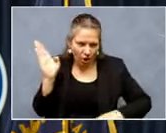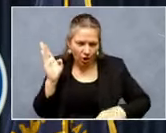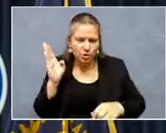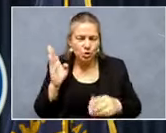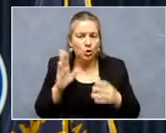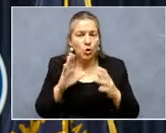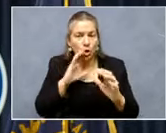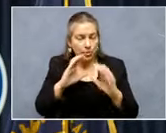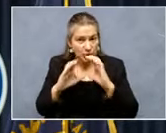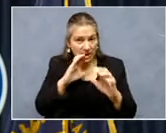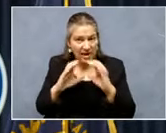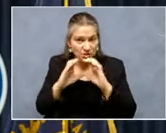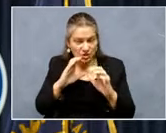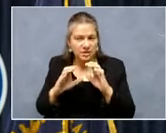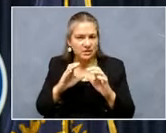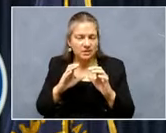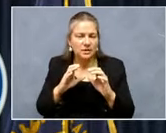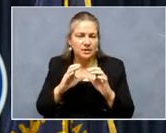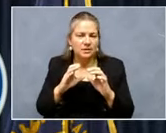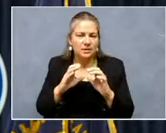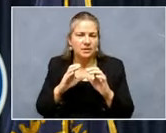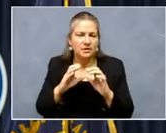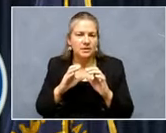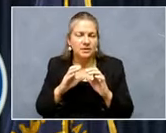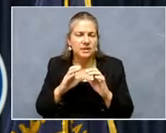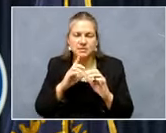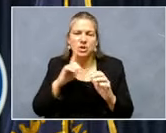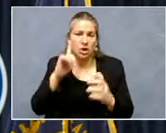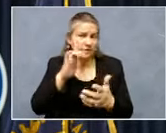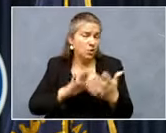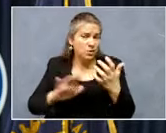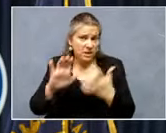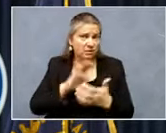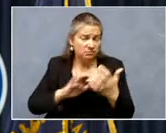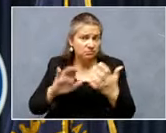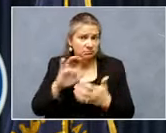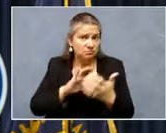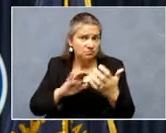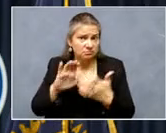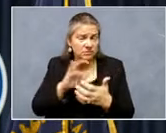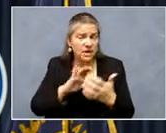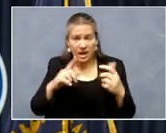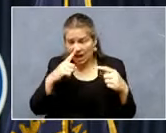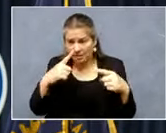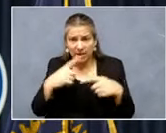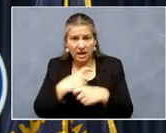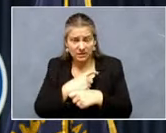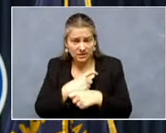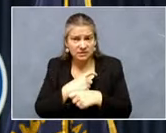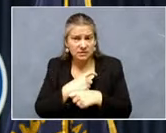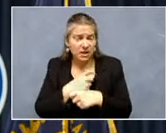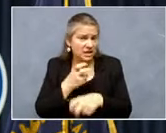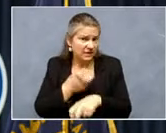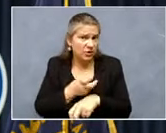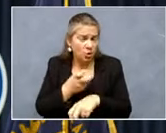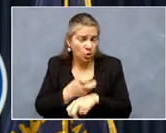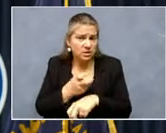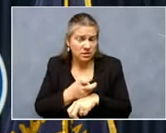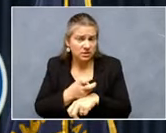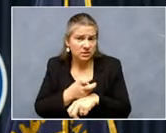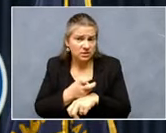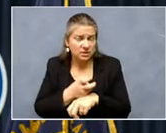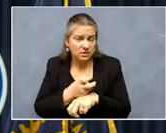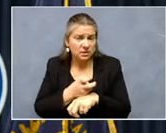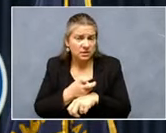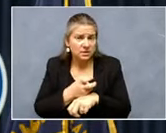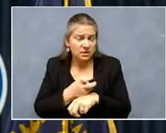on it has been confusing and, and complex and, and difficult. And, and again, I, we're in